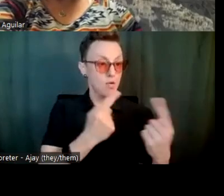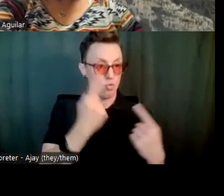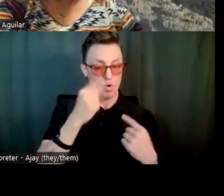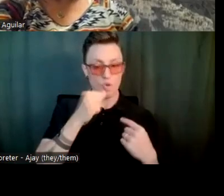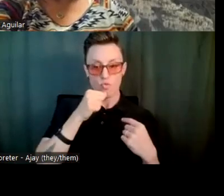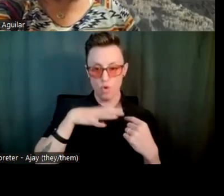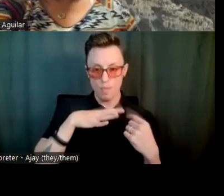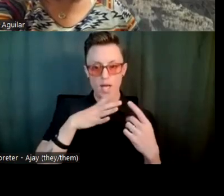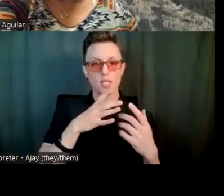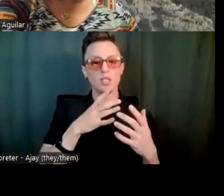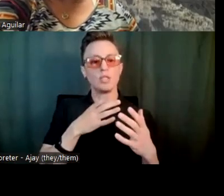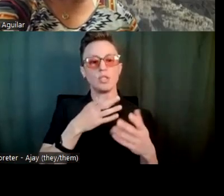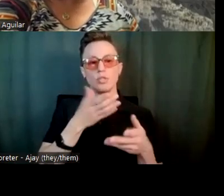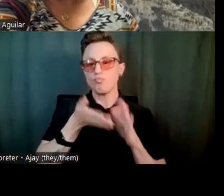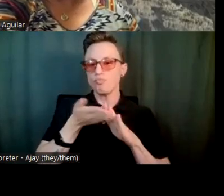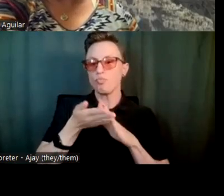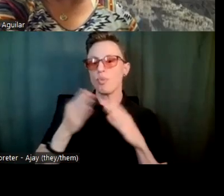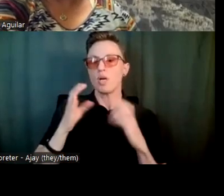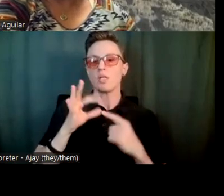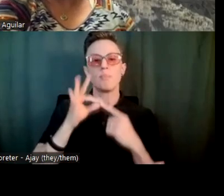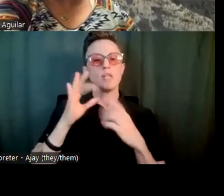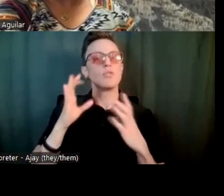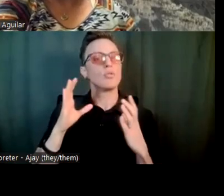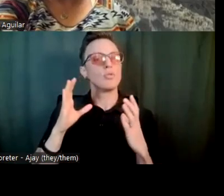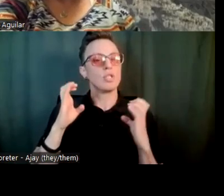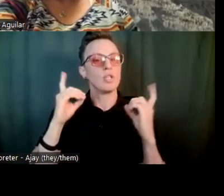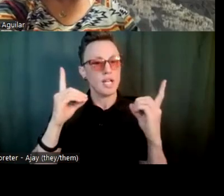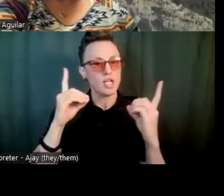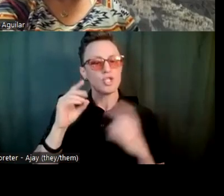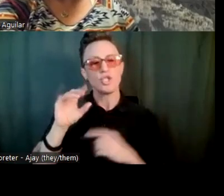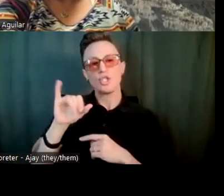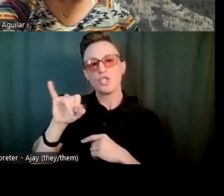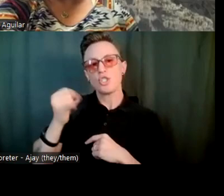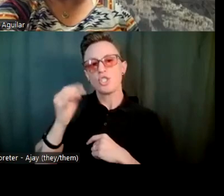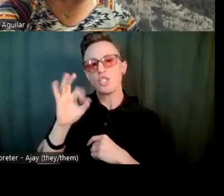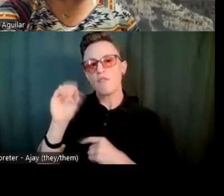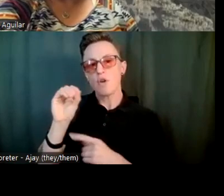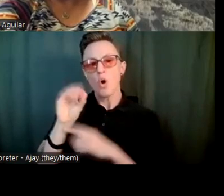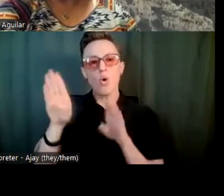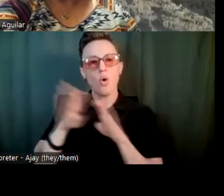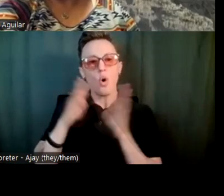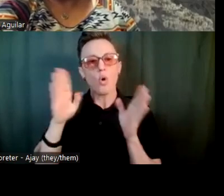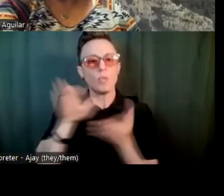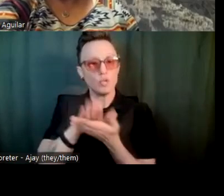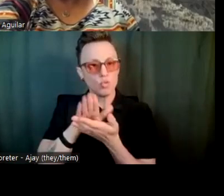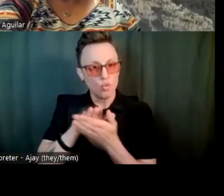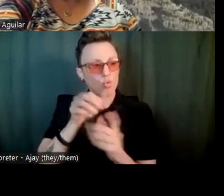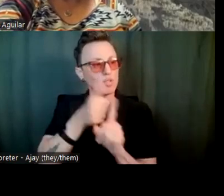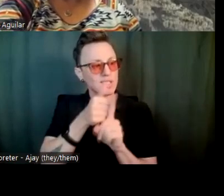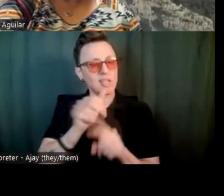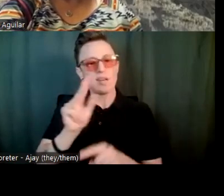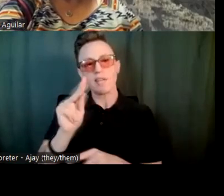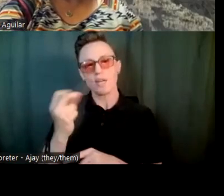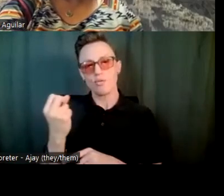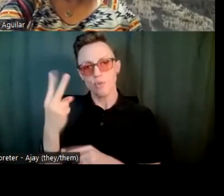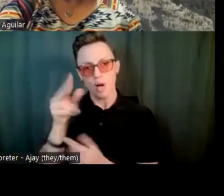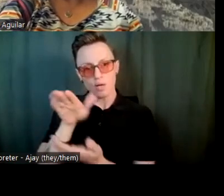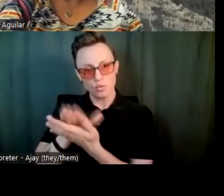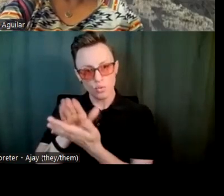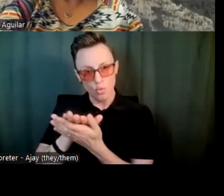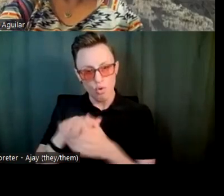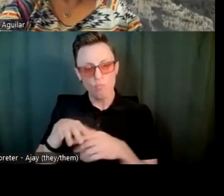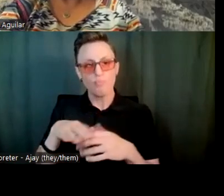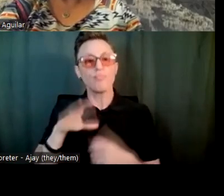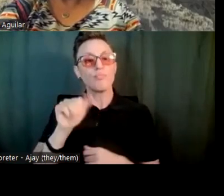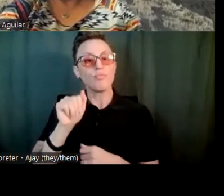is in charge of special education at Jefferson County Open School, which happens to be a K through 12 school. And so Amy went